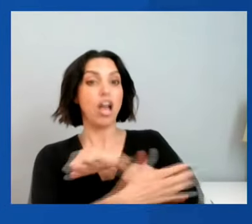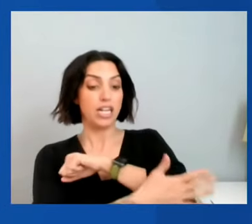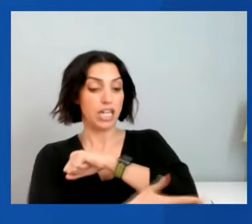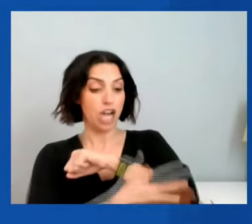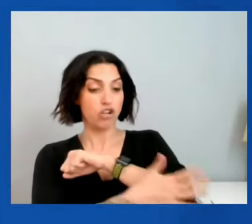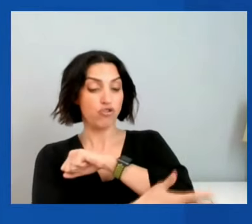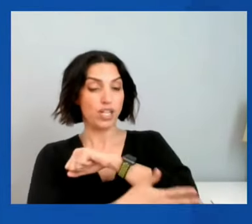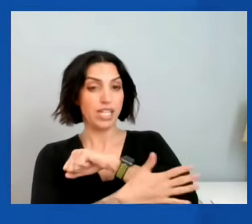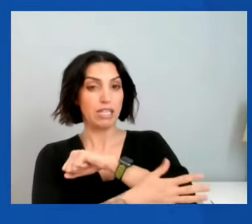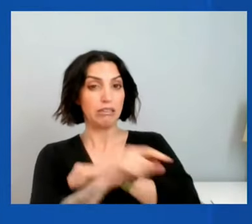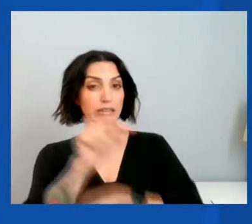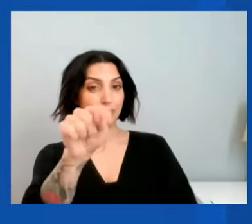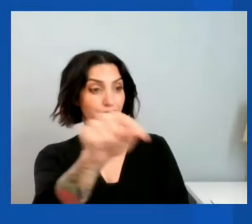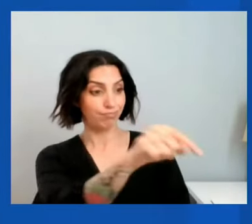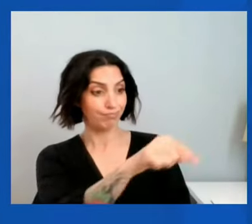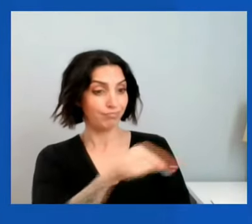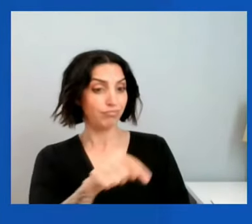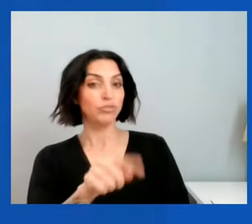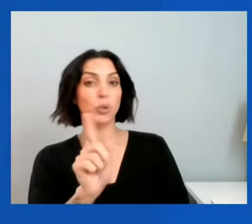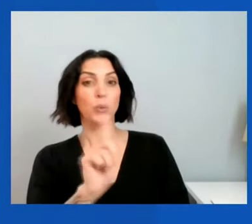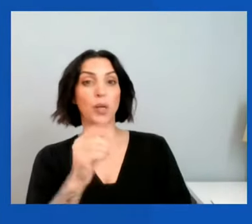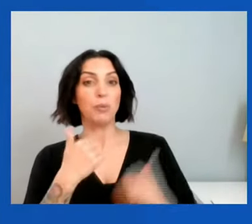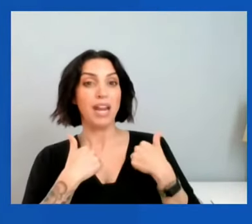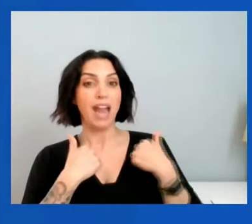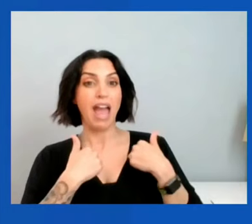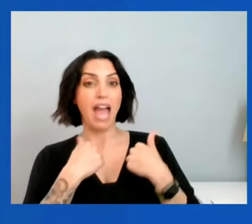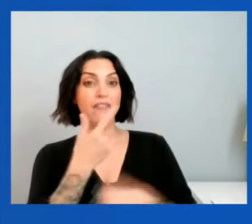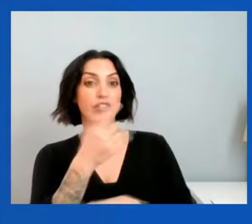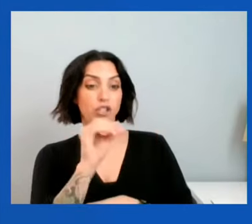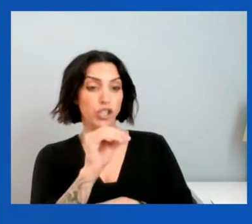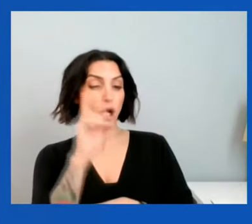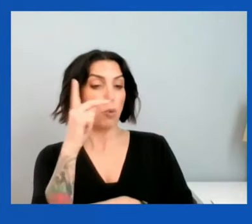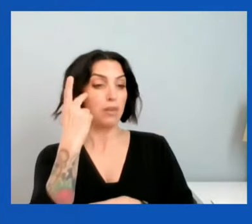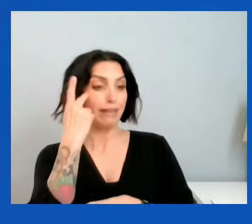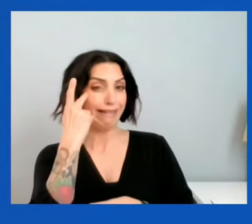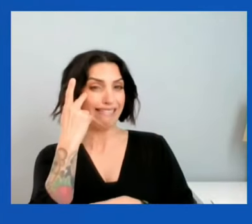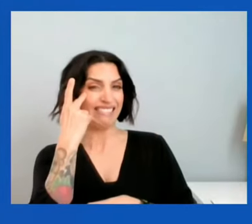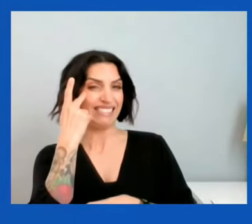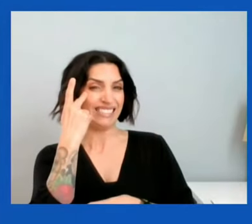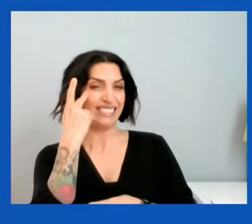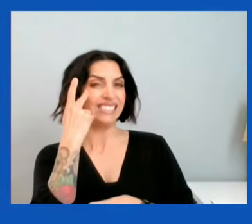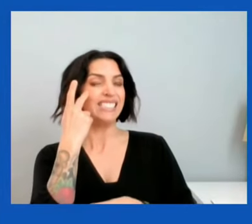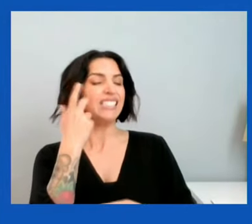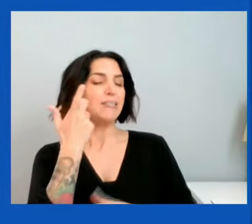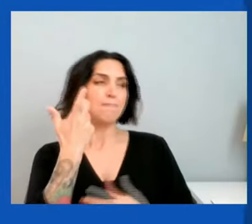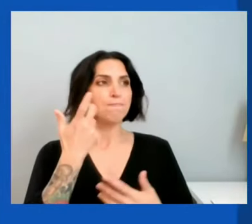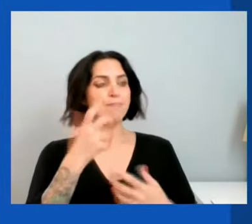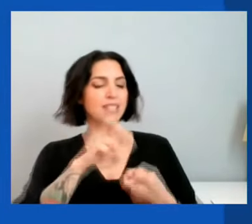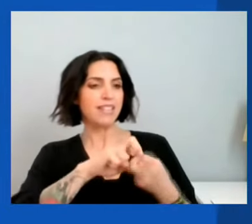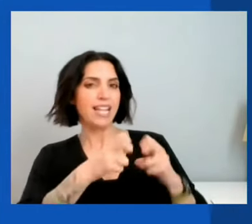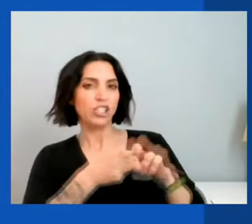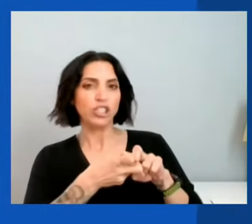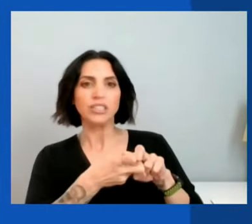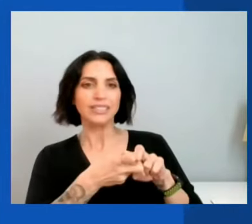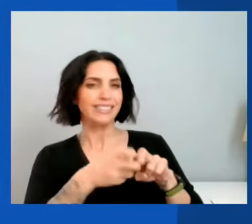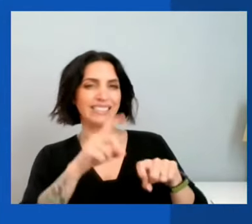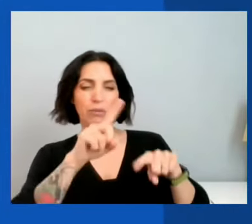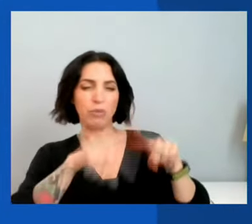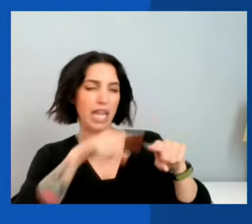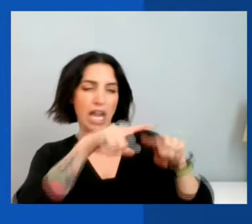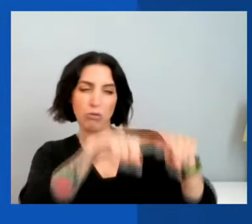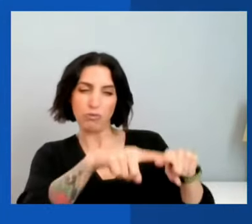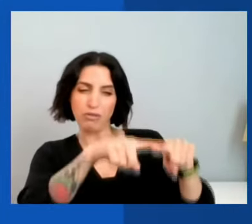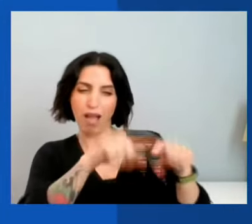have geopolitical tensions and can't count on ongoing reliable